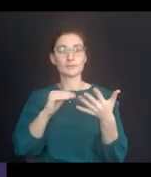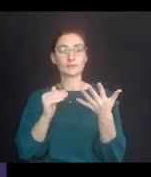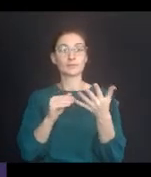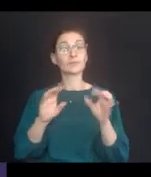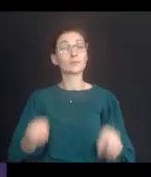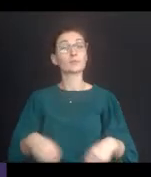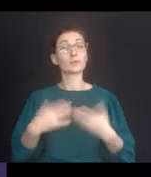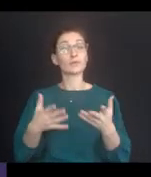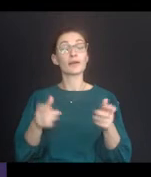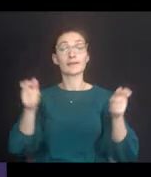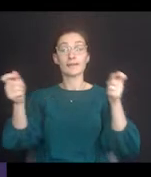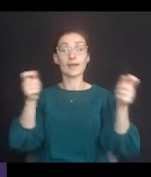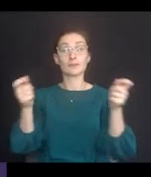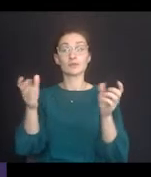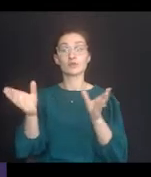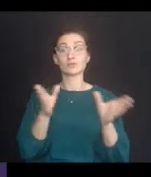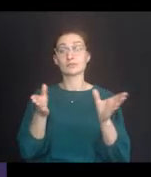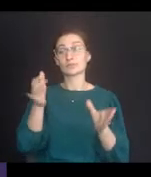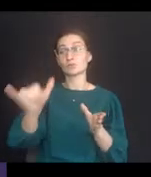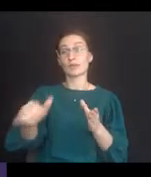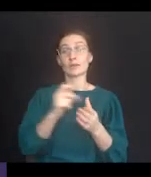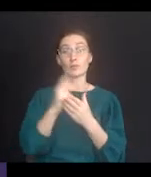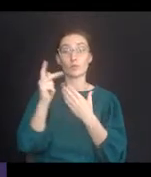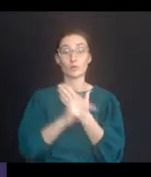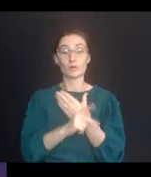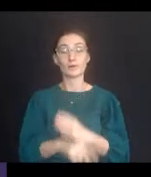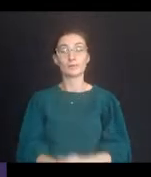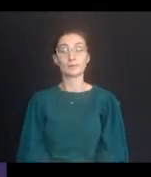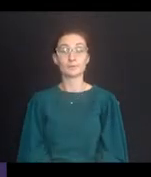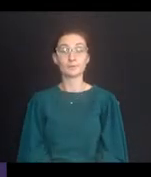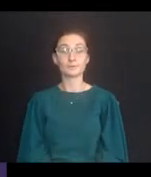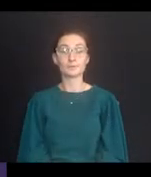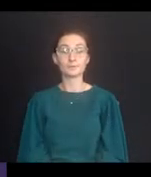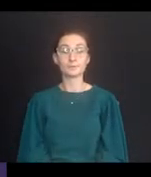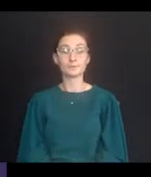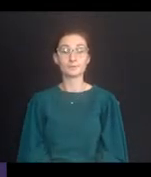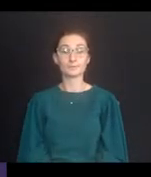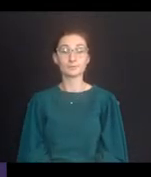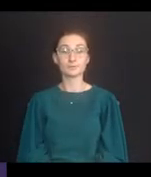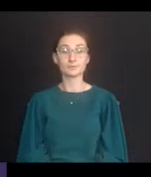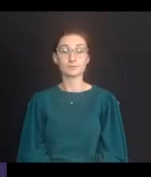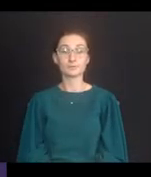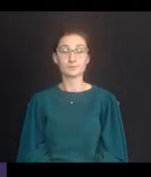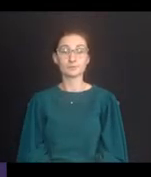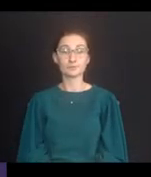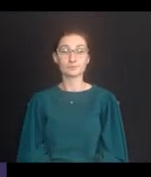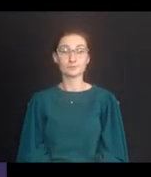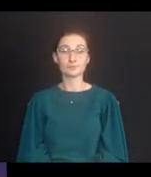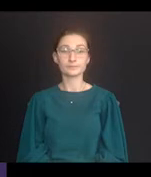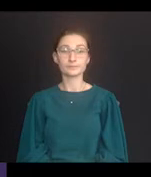disciplinary policy, and whether the district provides a Ministry of Services student program.